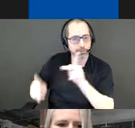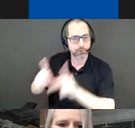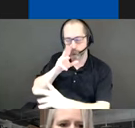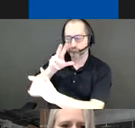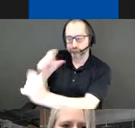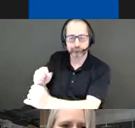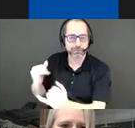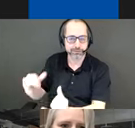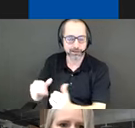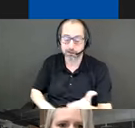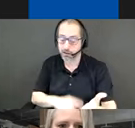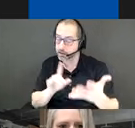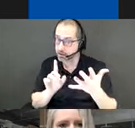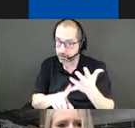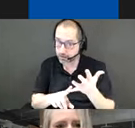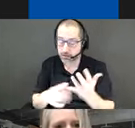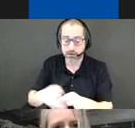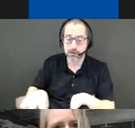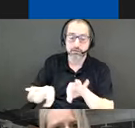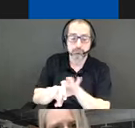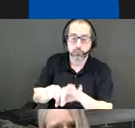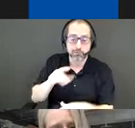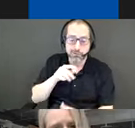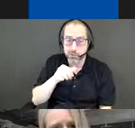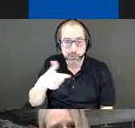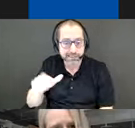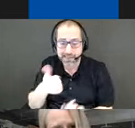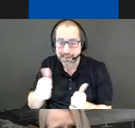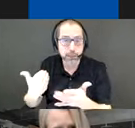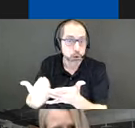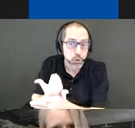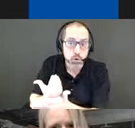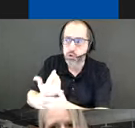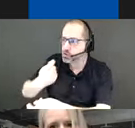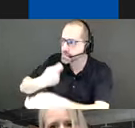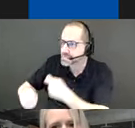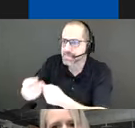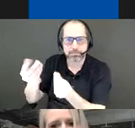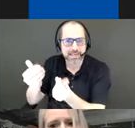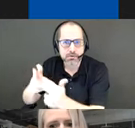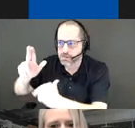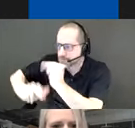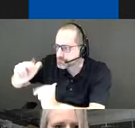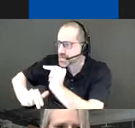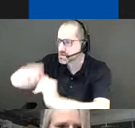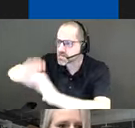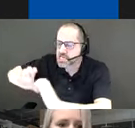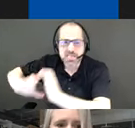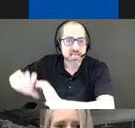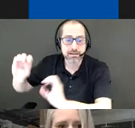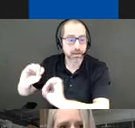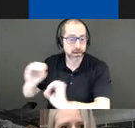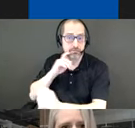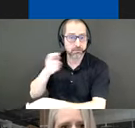five, the installation does not require any new or significant fabrication efforts or materials. When the project concludes, the lifts can be